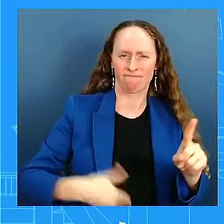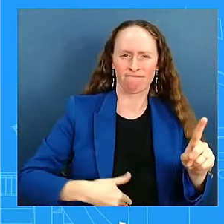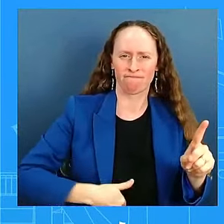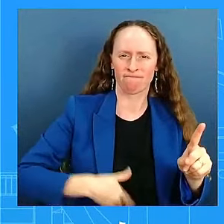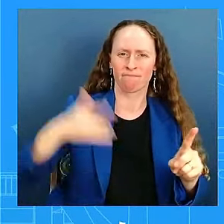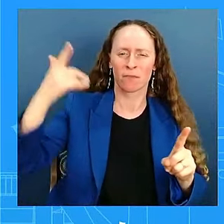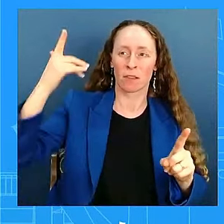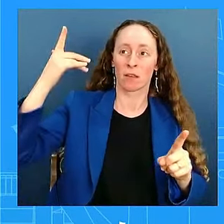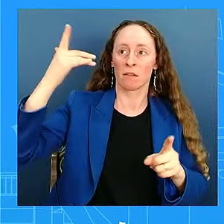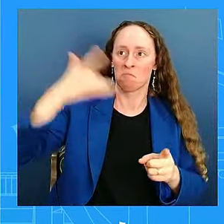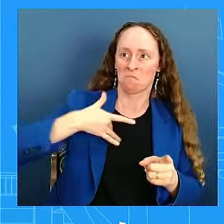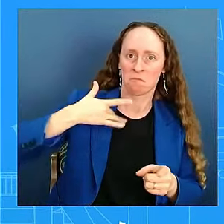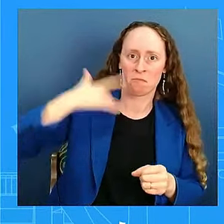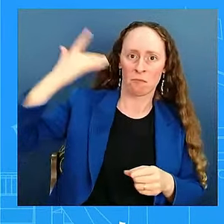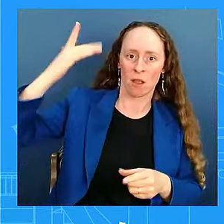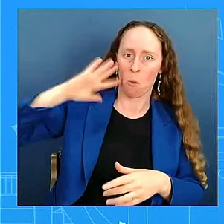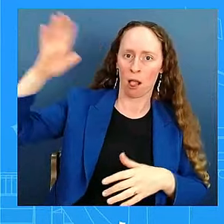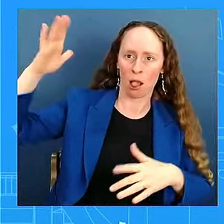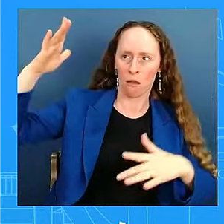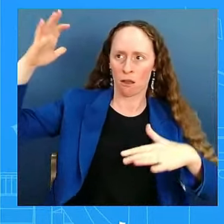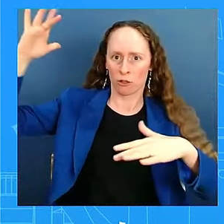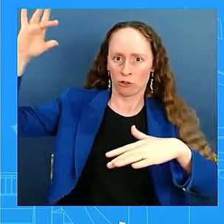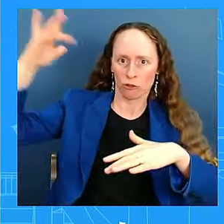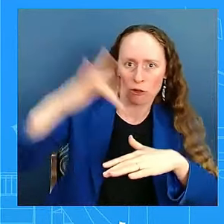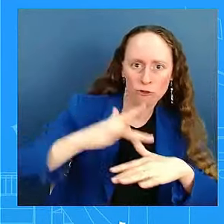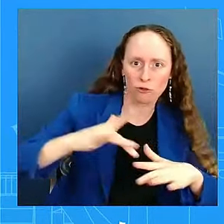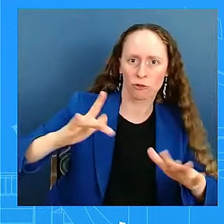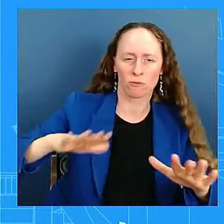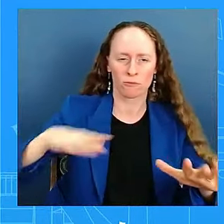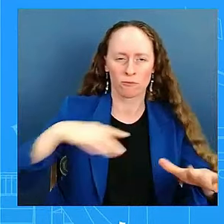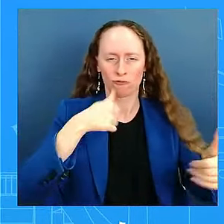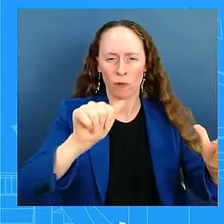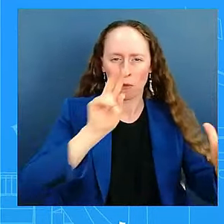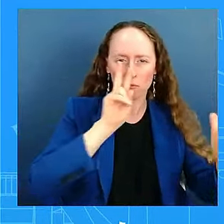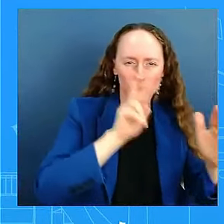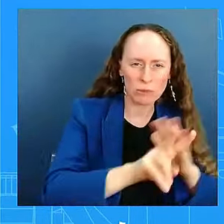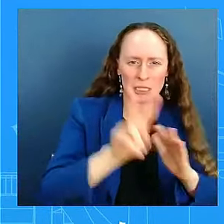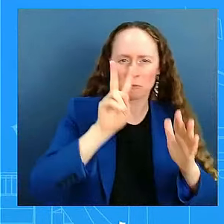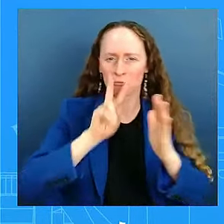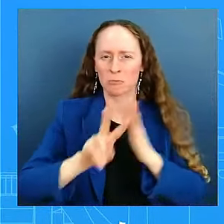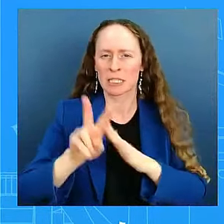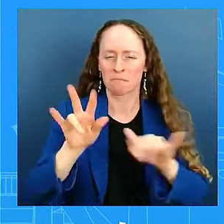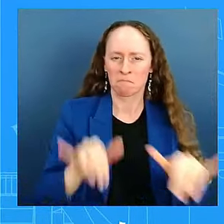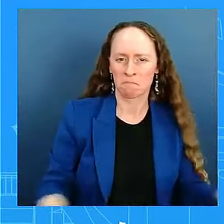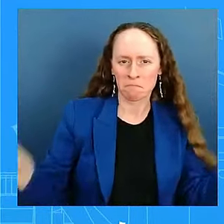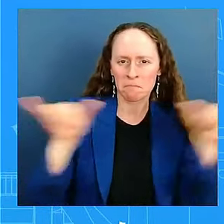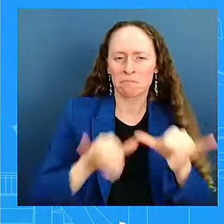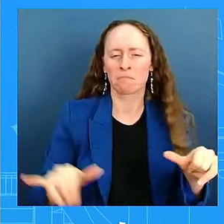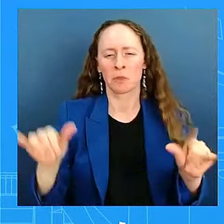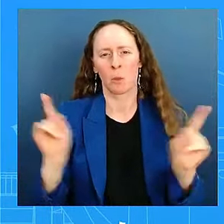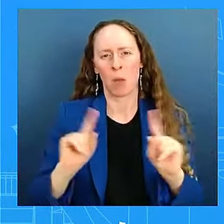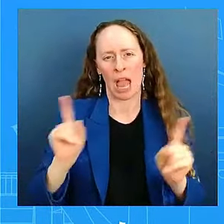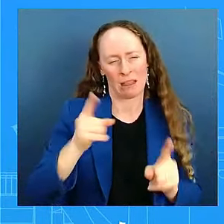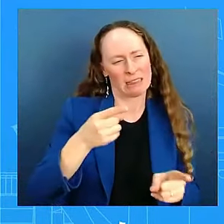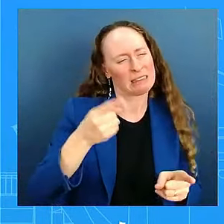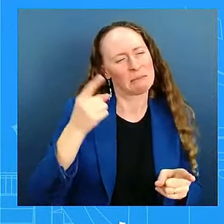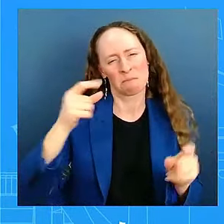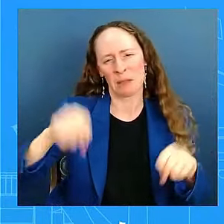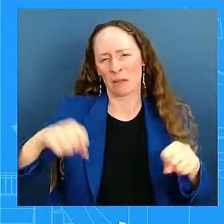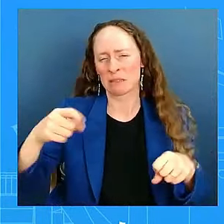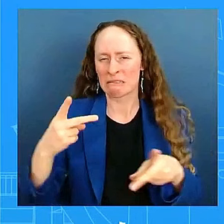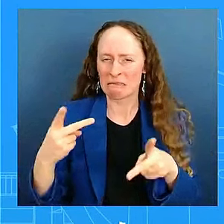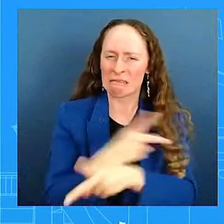where we think the impacts are going to be greatest. And we have seen the impacts hit mountainous regions that are